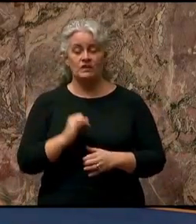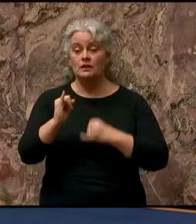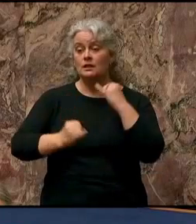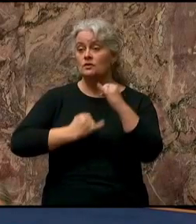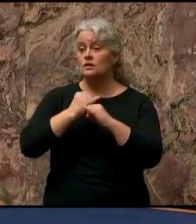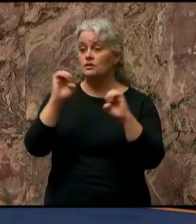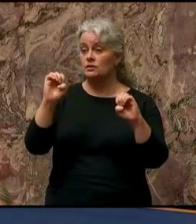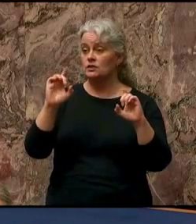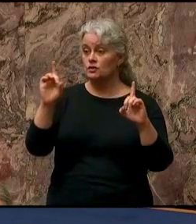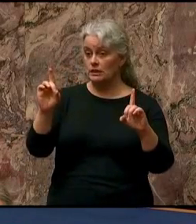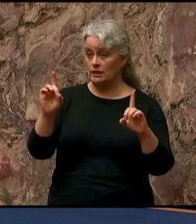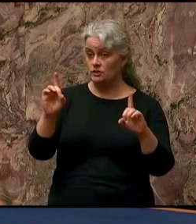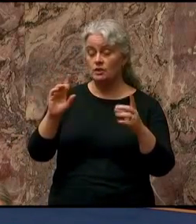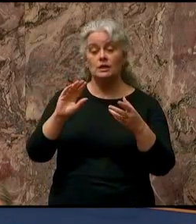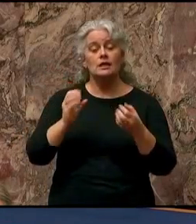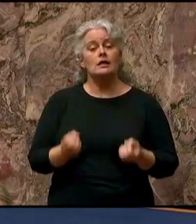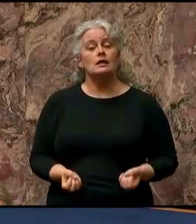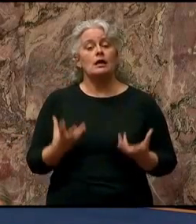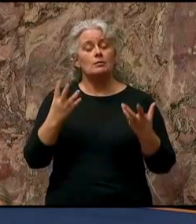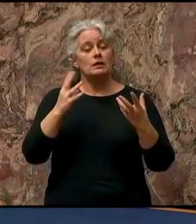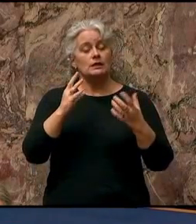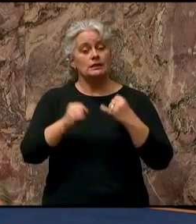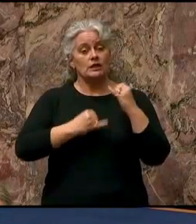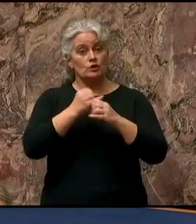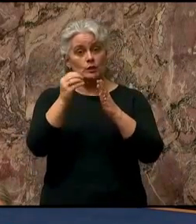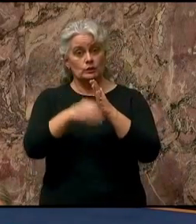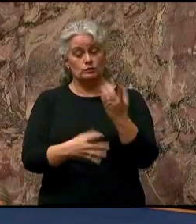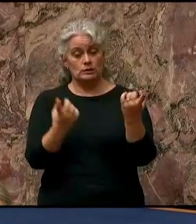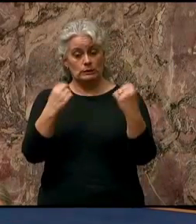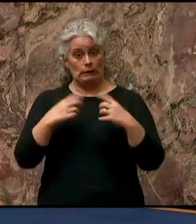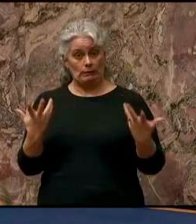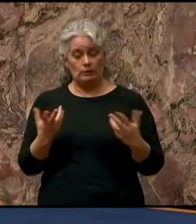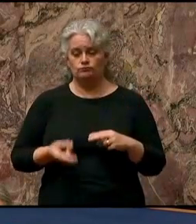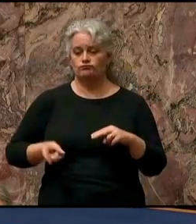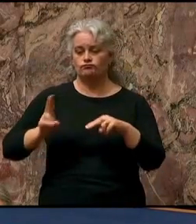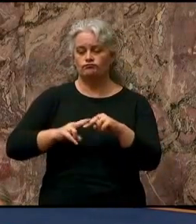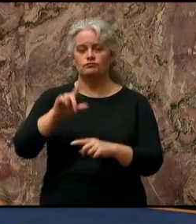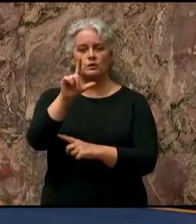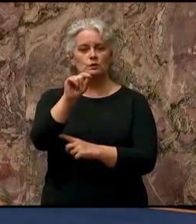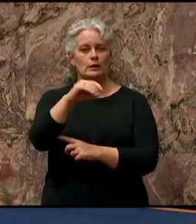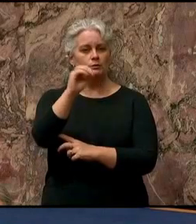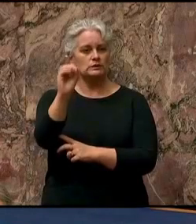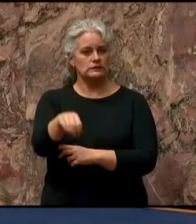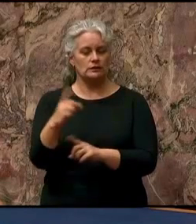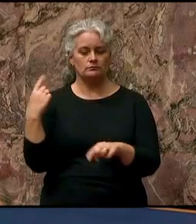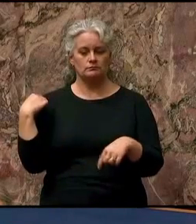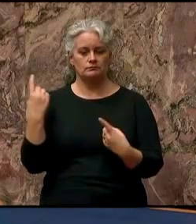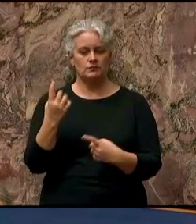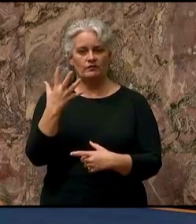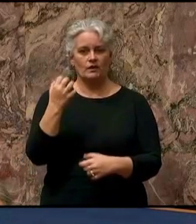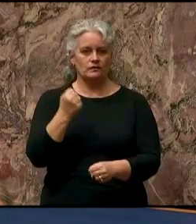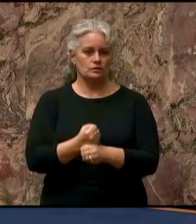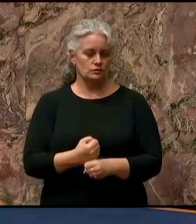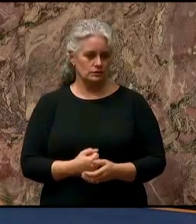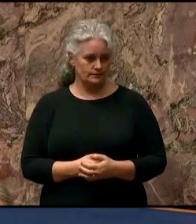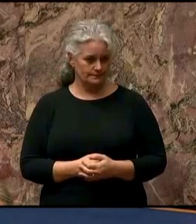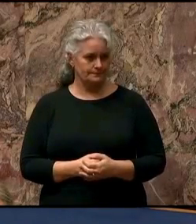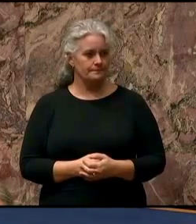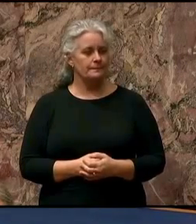education, the number of international students has increased by 20% in just five years,